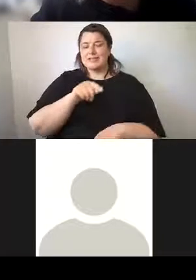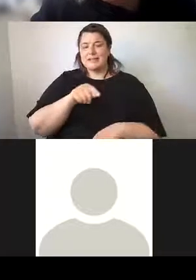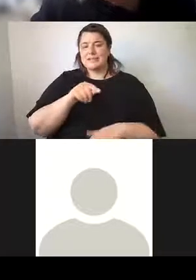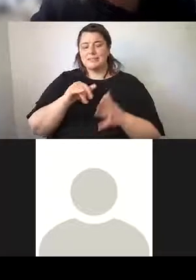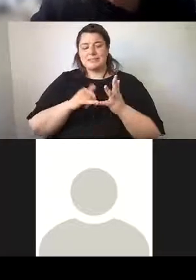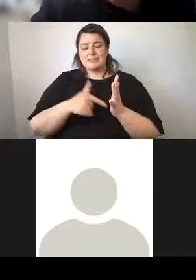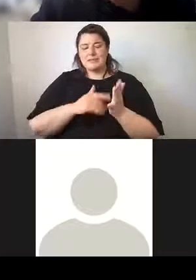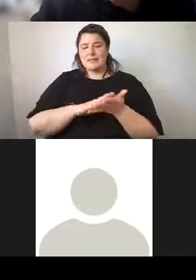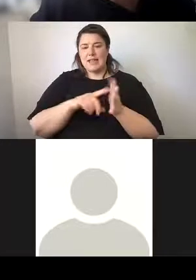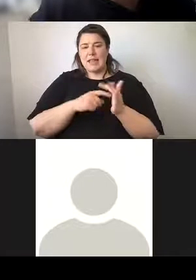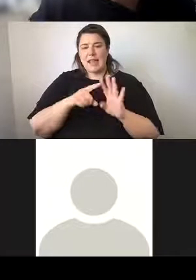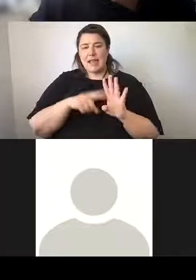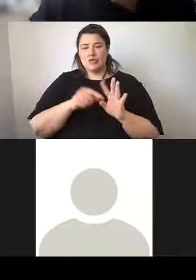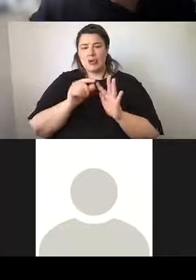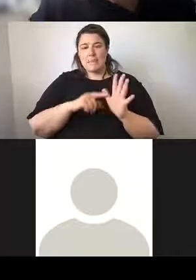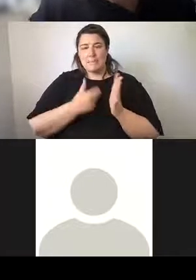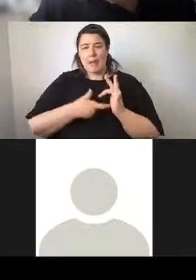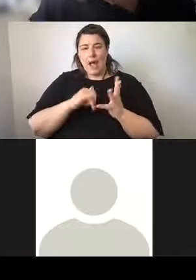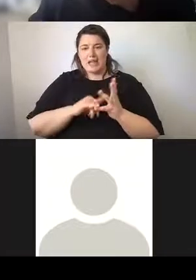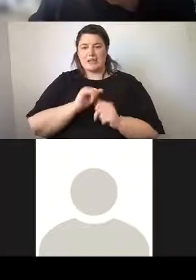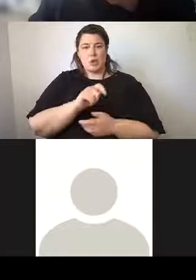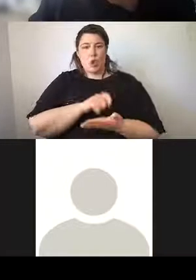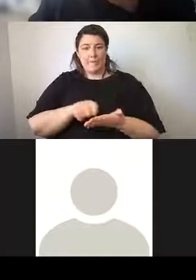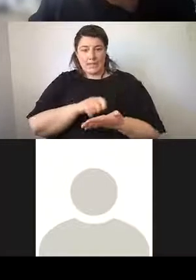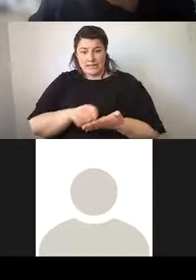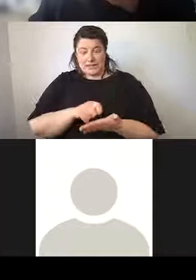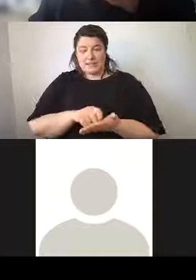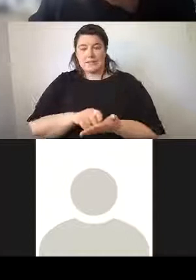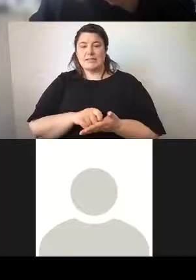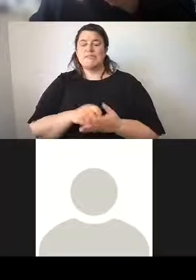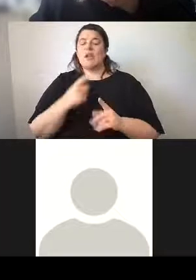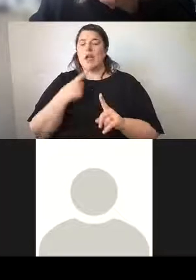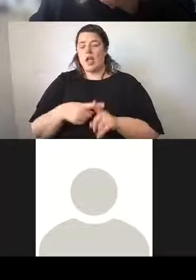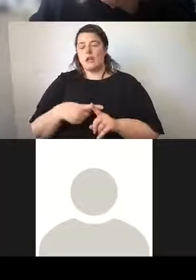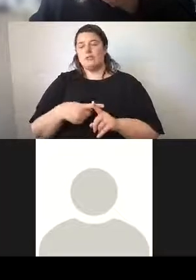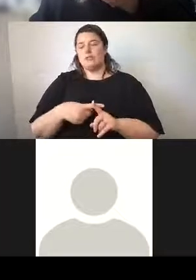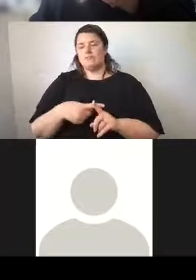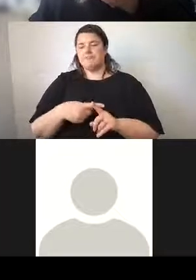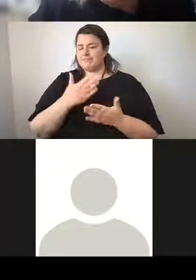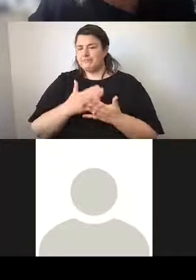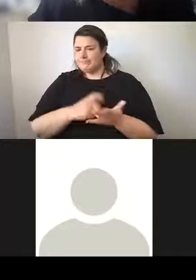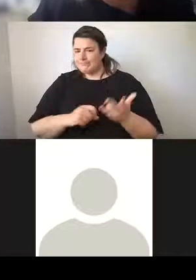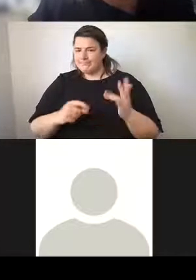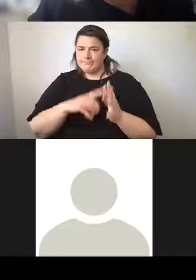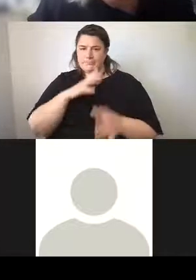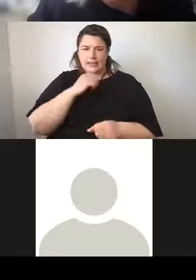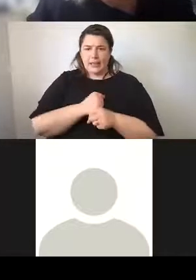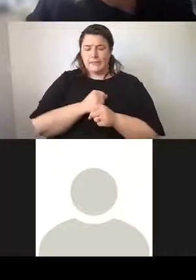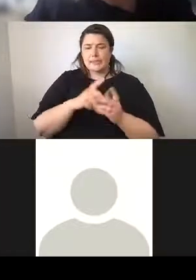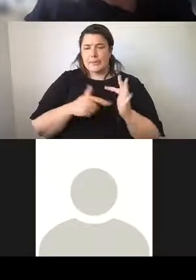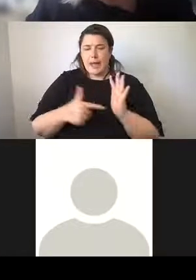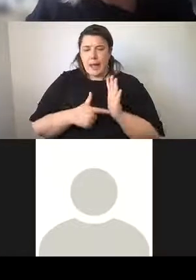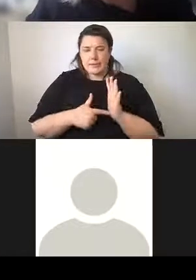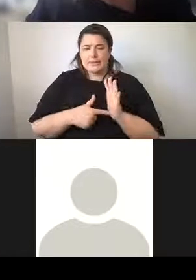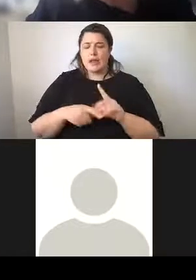Henry Parks had his office, and it was also the home to a lot of significant government departments like